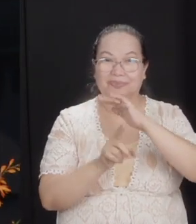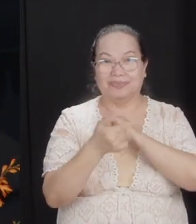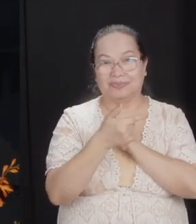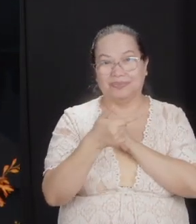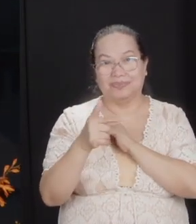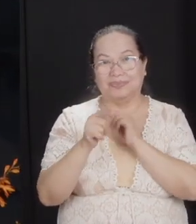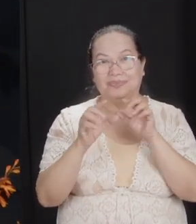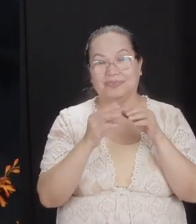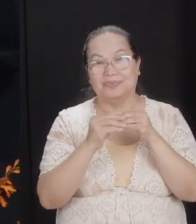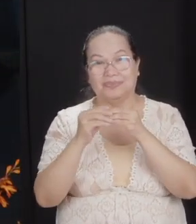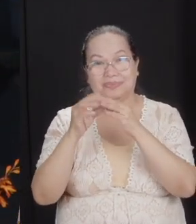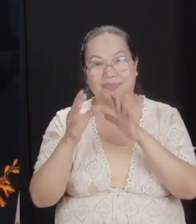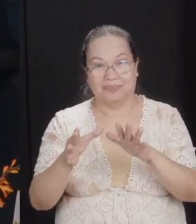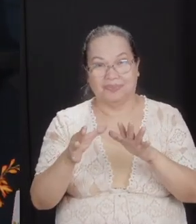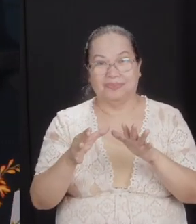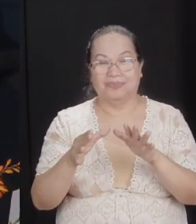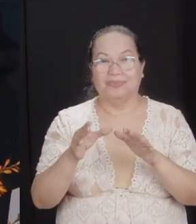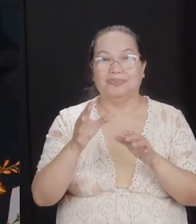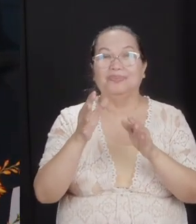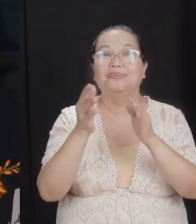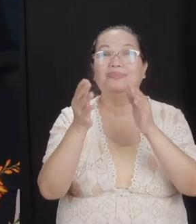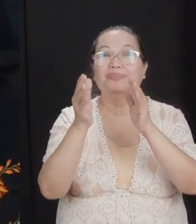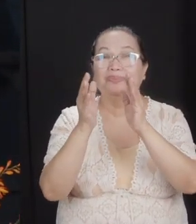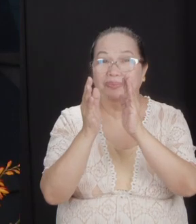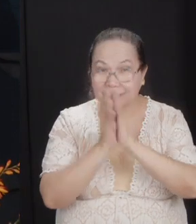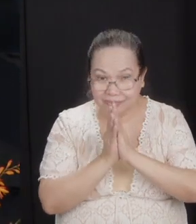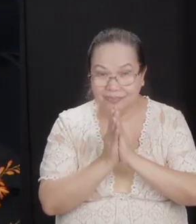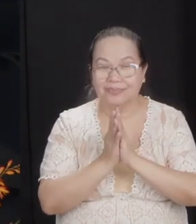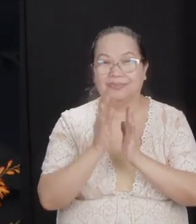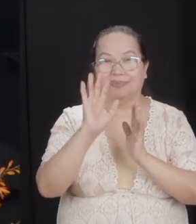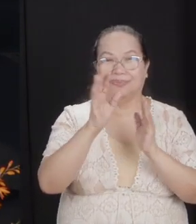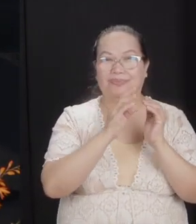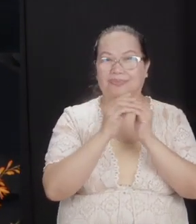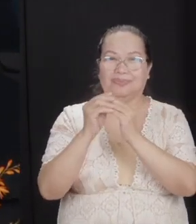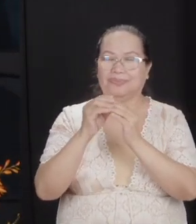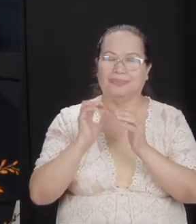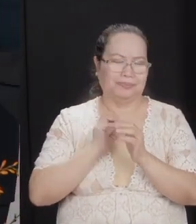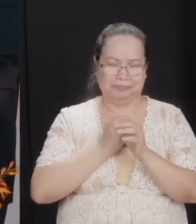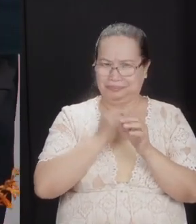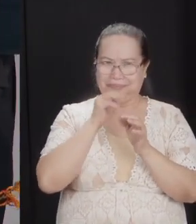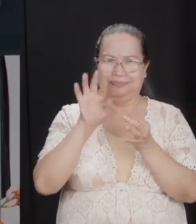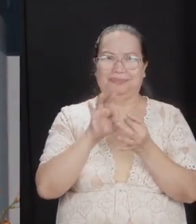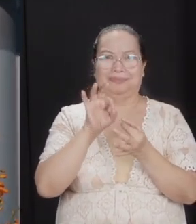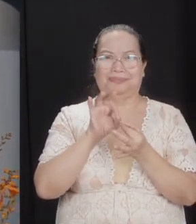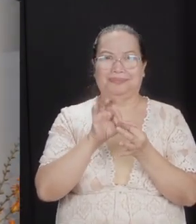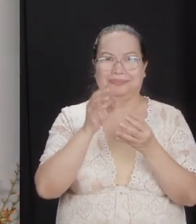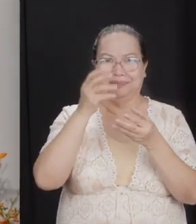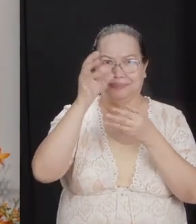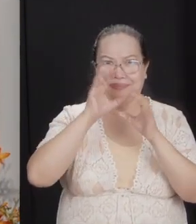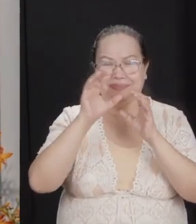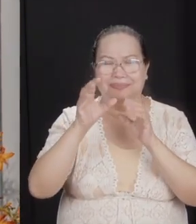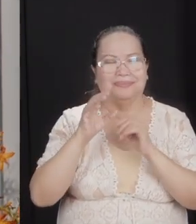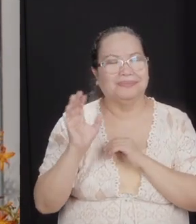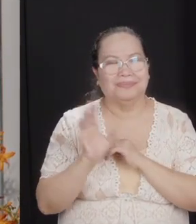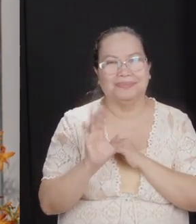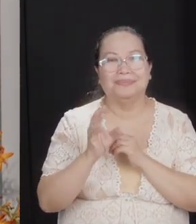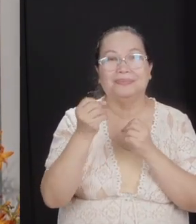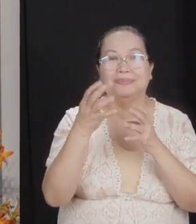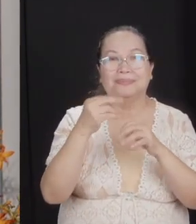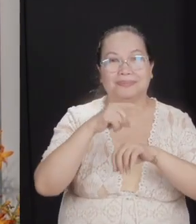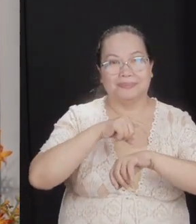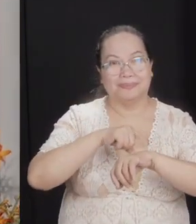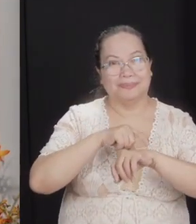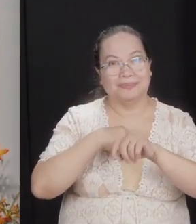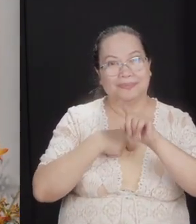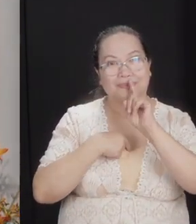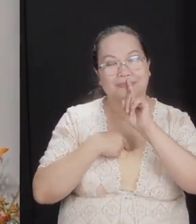leaders here. Consult your leaders. Now, we're not perfect. Those of you who have communicated to me know many times I